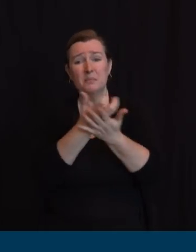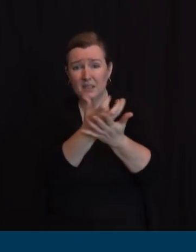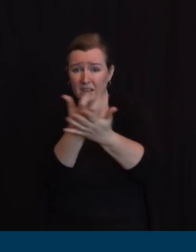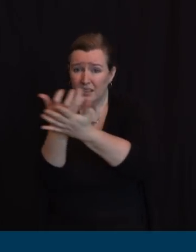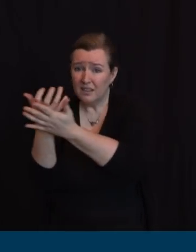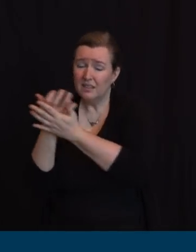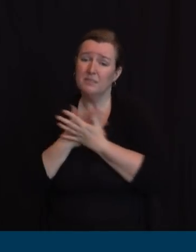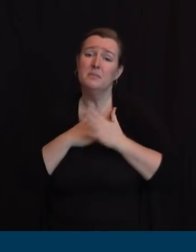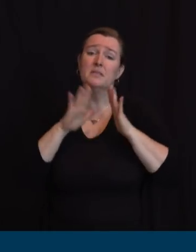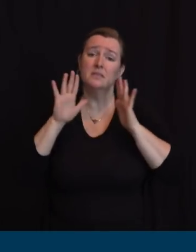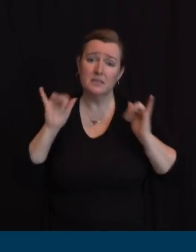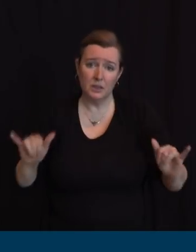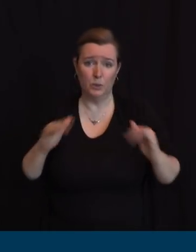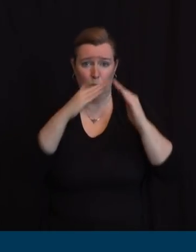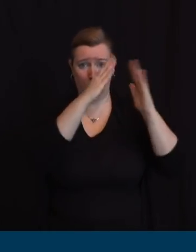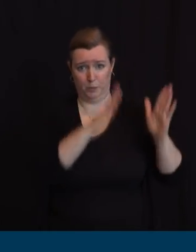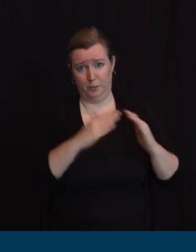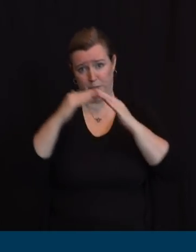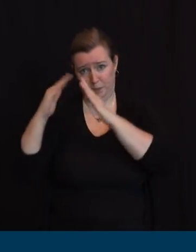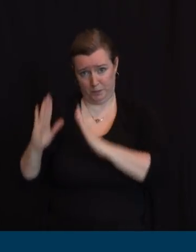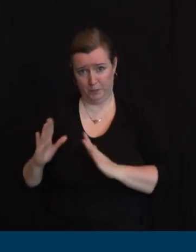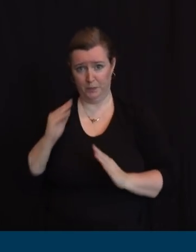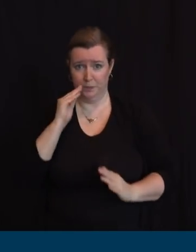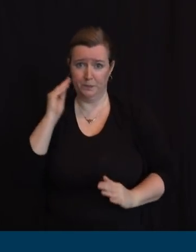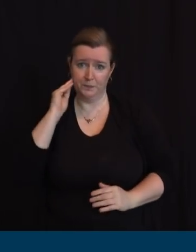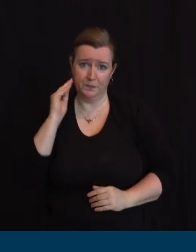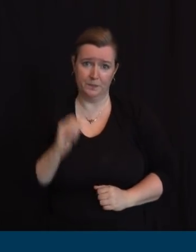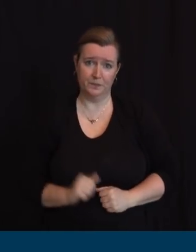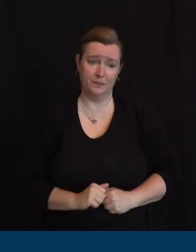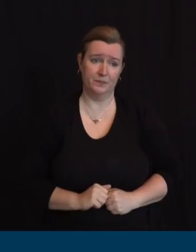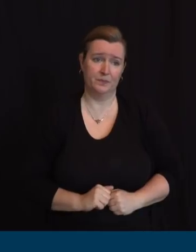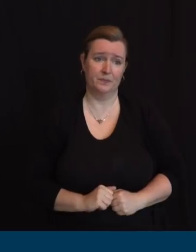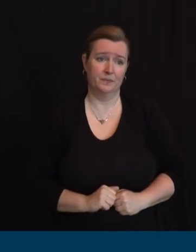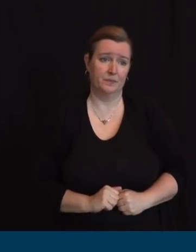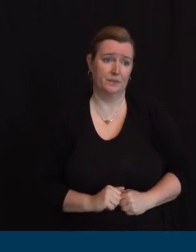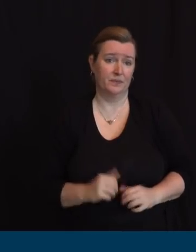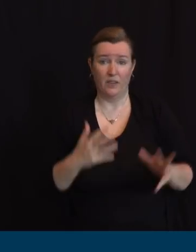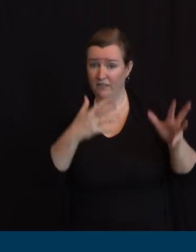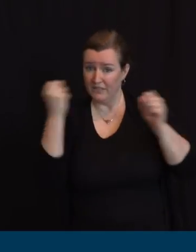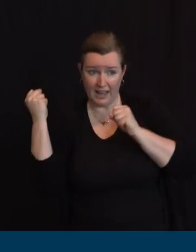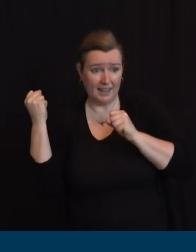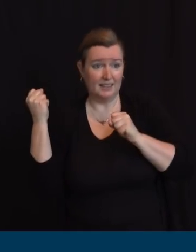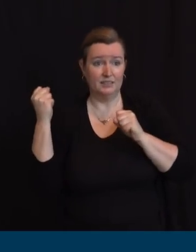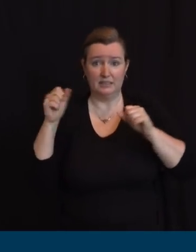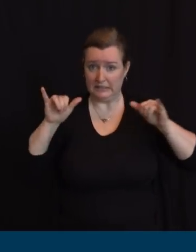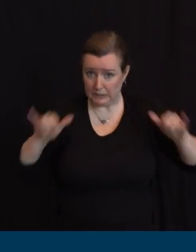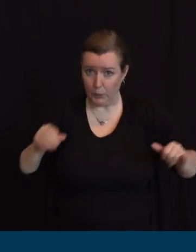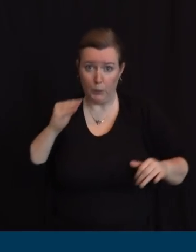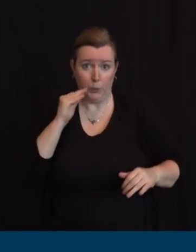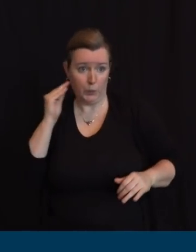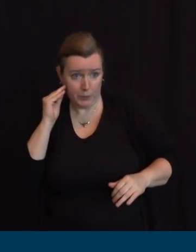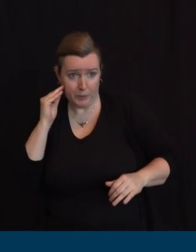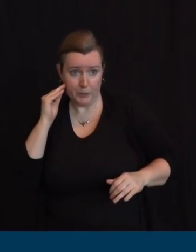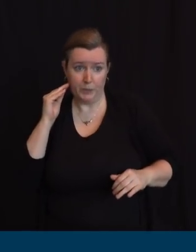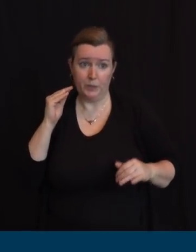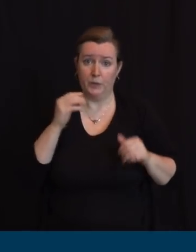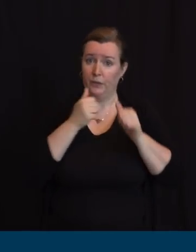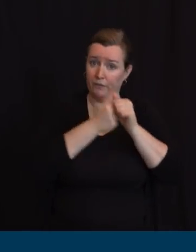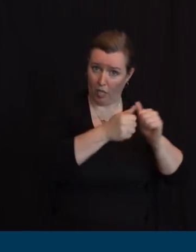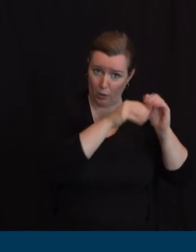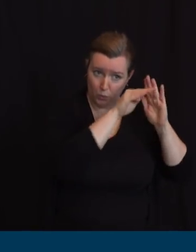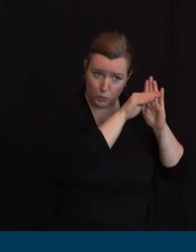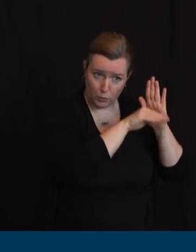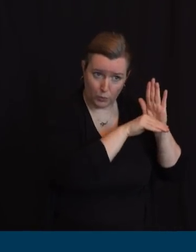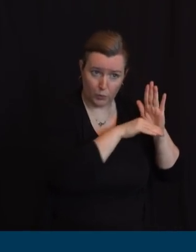we can get through this, the better off we will ultimately all be in the long run. And we'll have many more springs and summers,